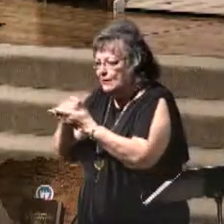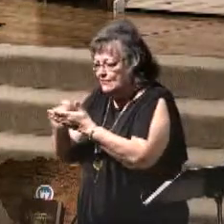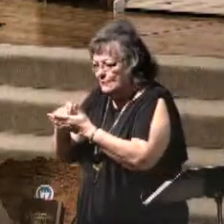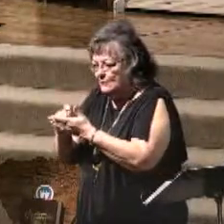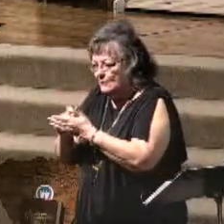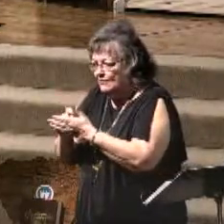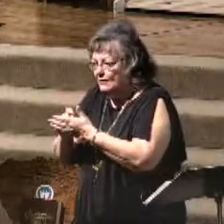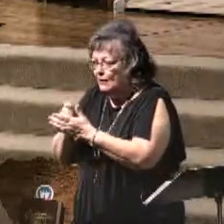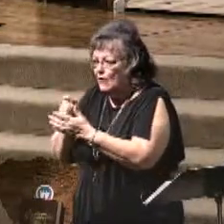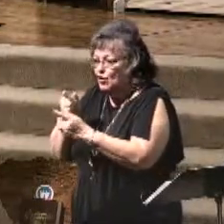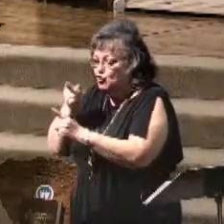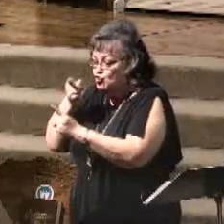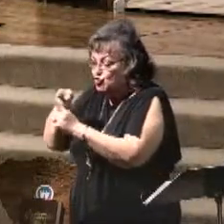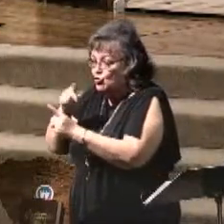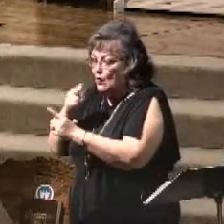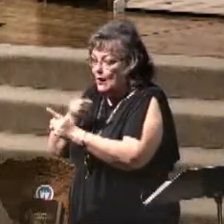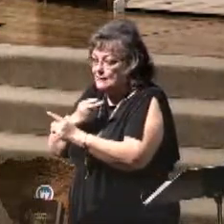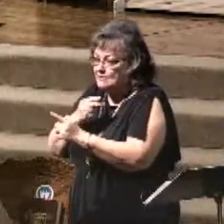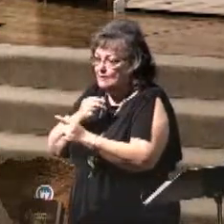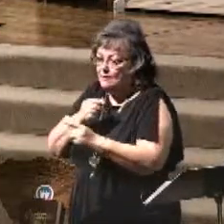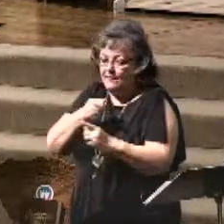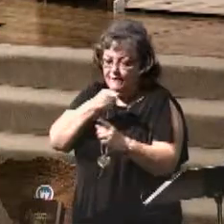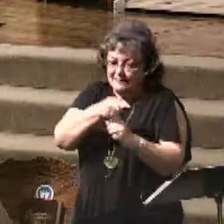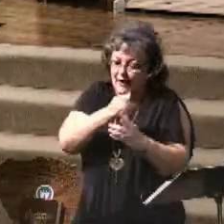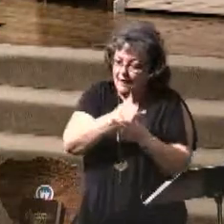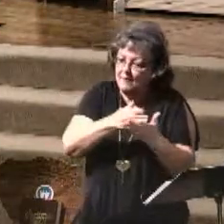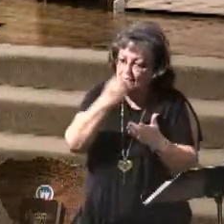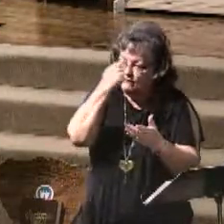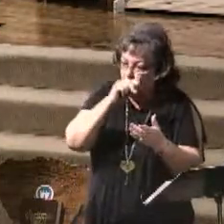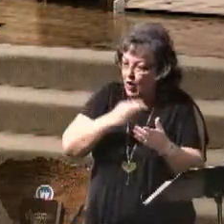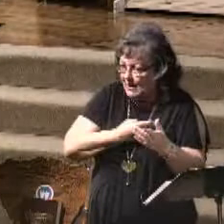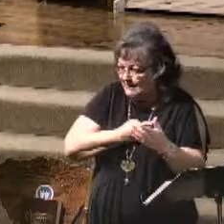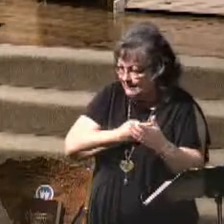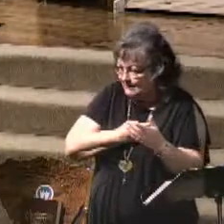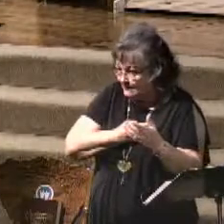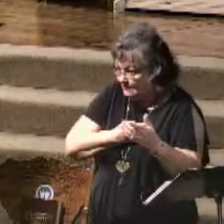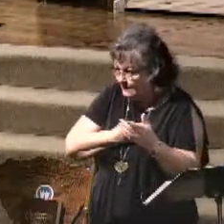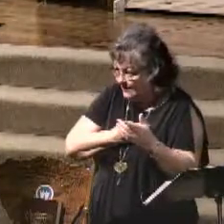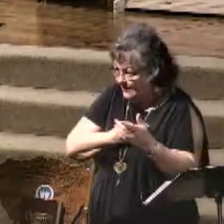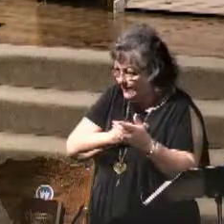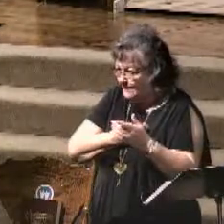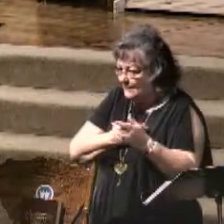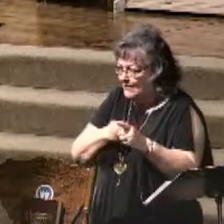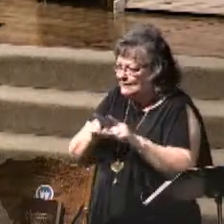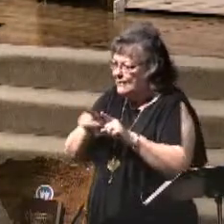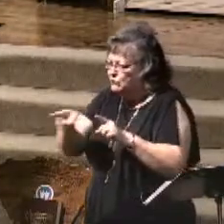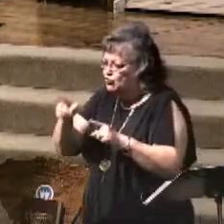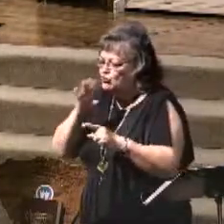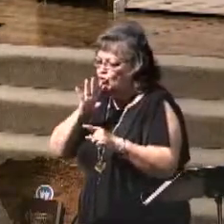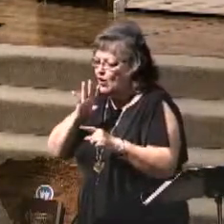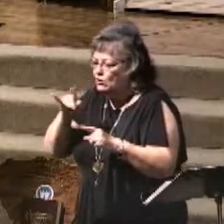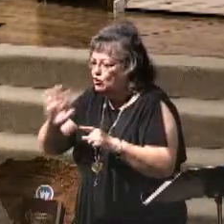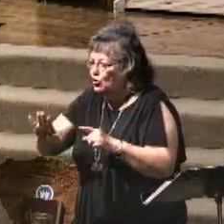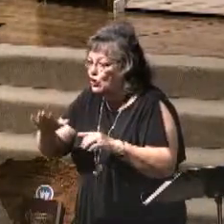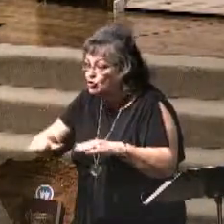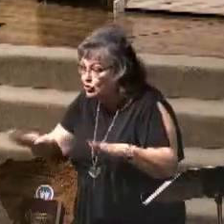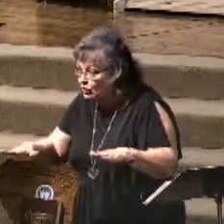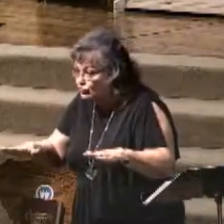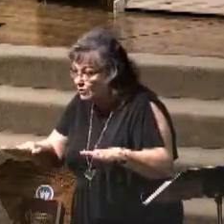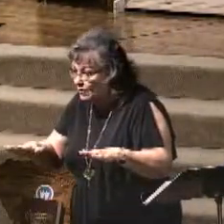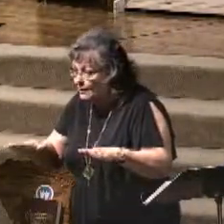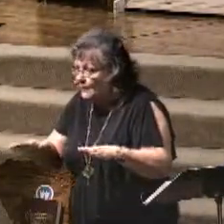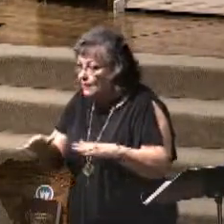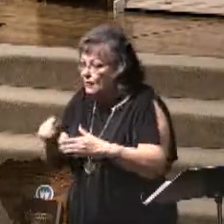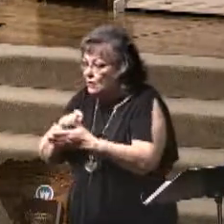a simple thing, a little thing, a and I just—but Matthew